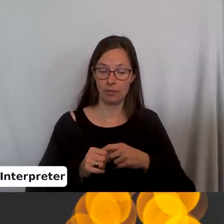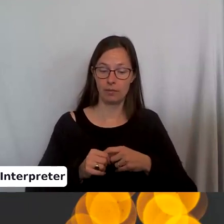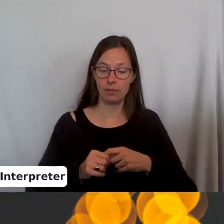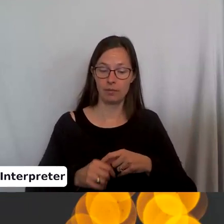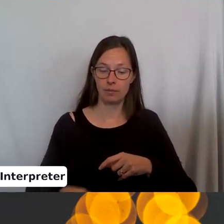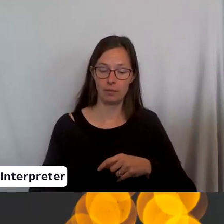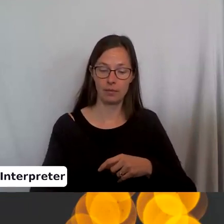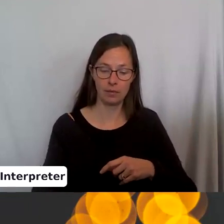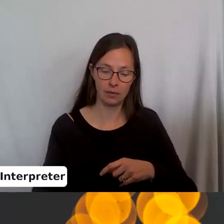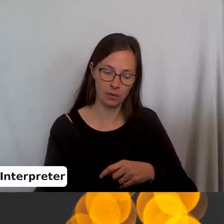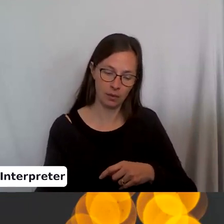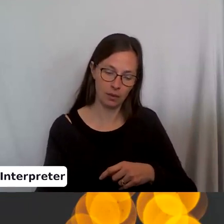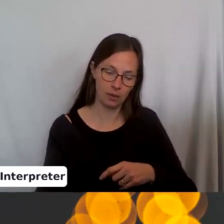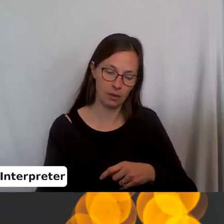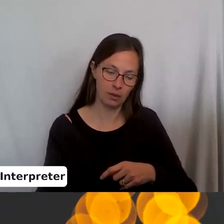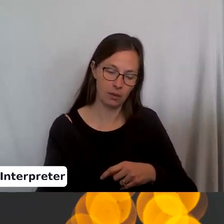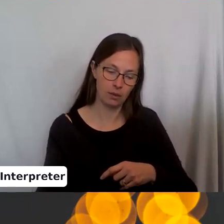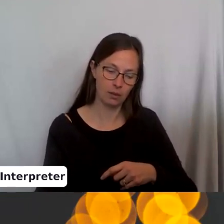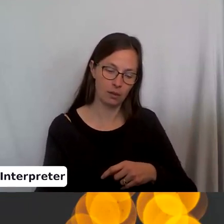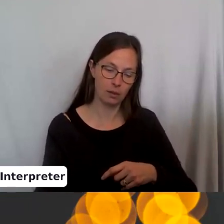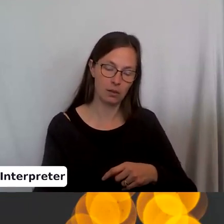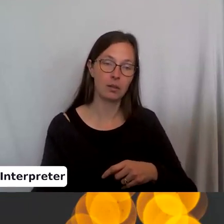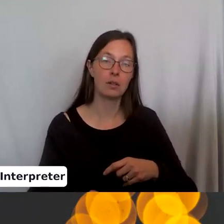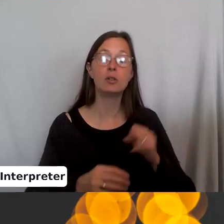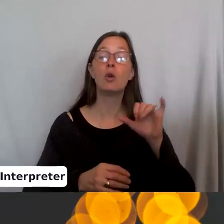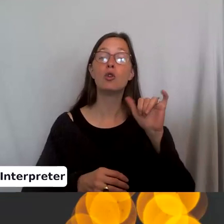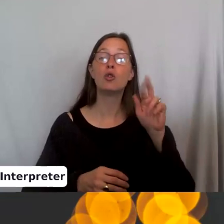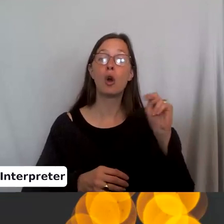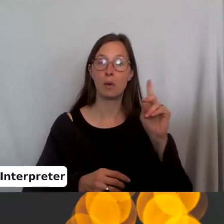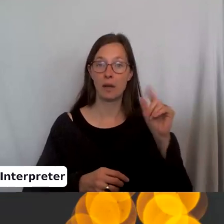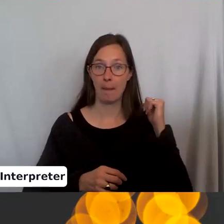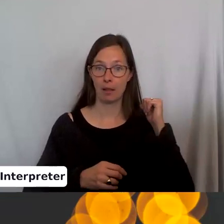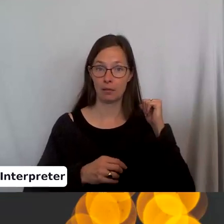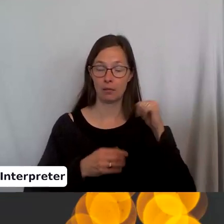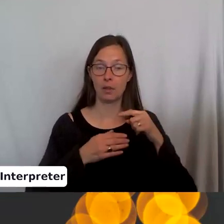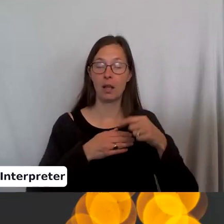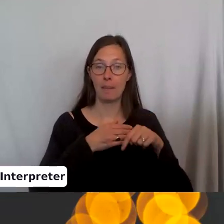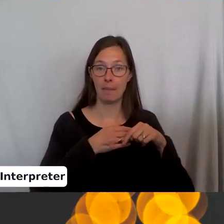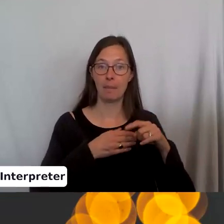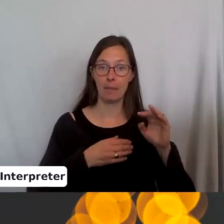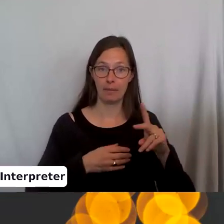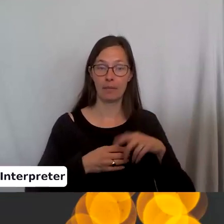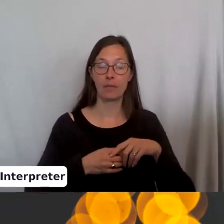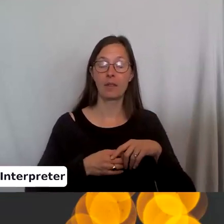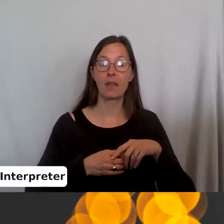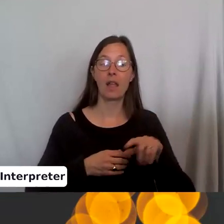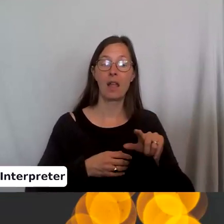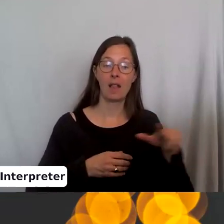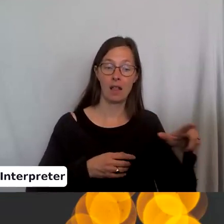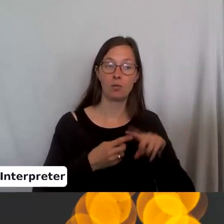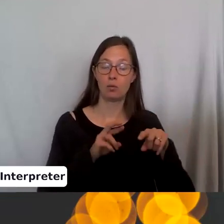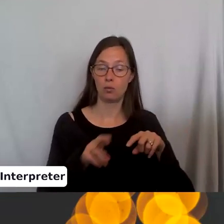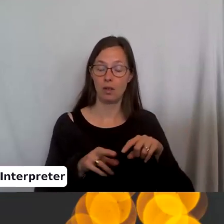So the yarn is in the back. Okay. Yarns to the back, left to right. Stab it,